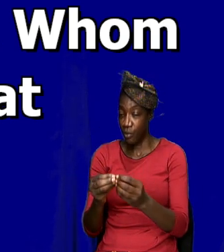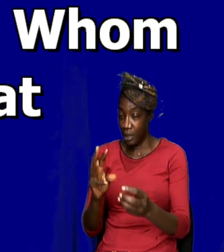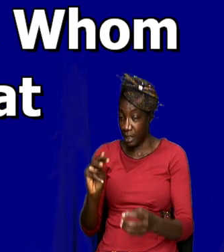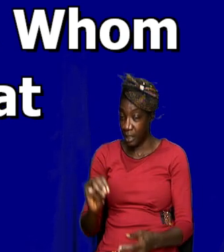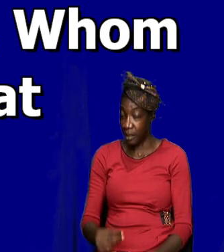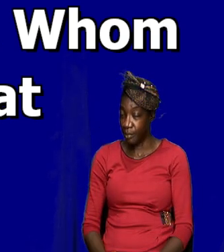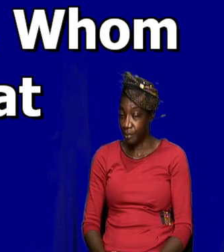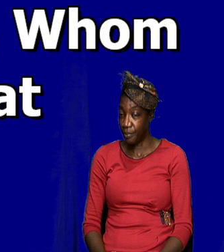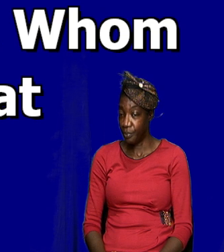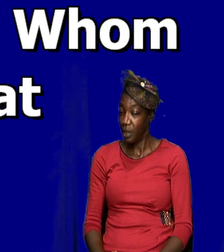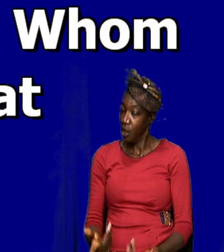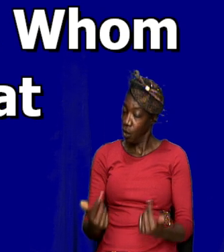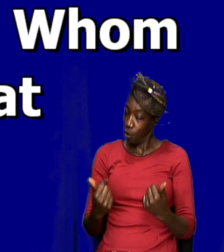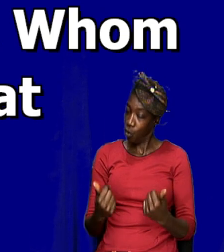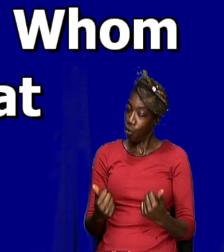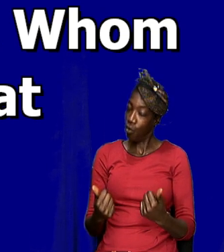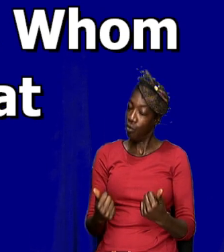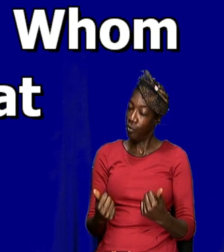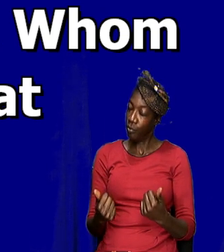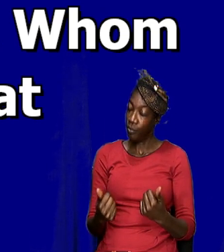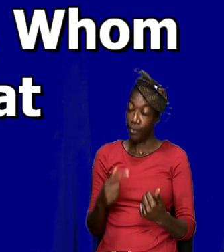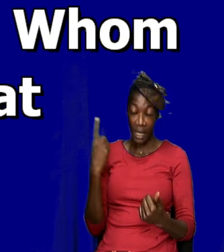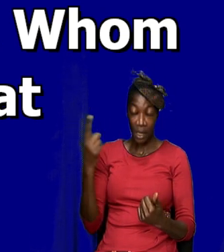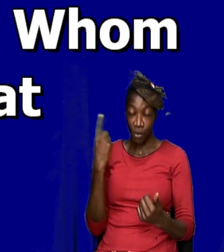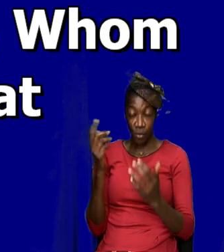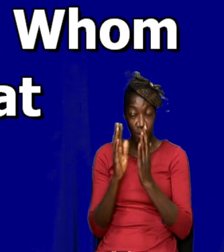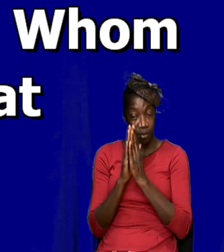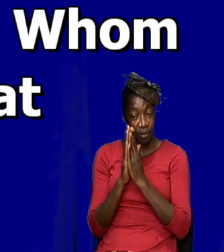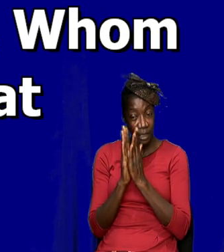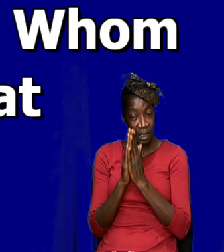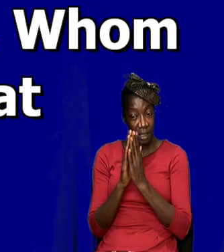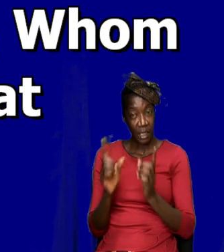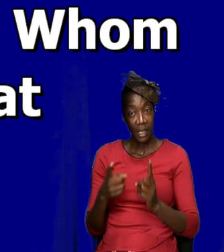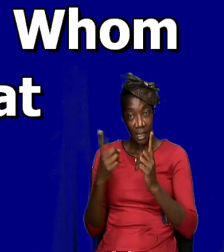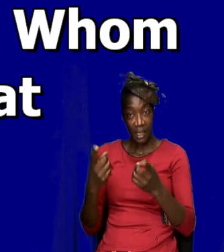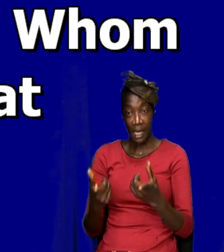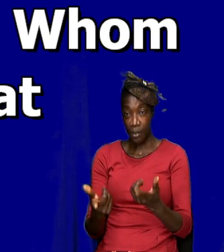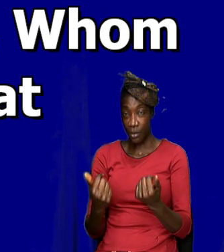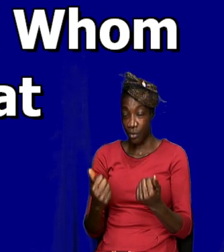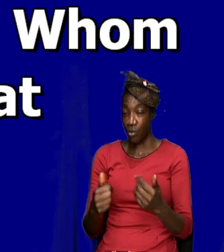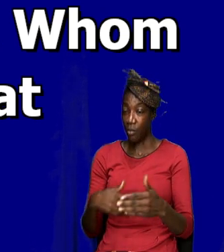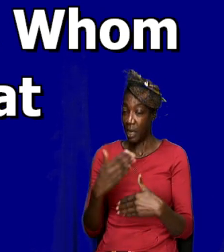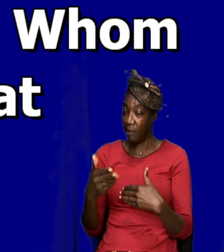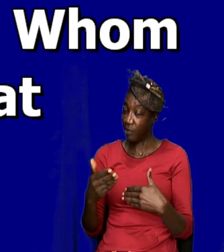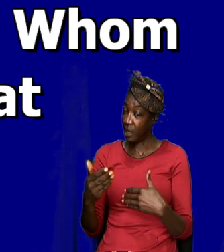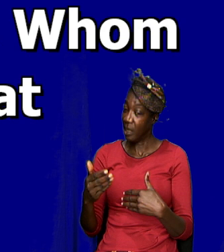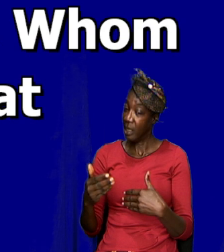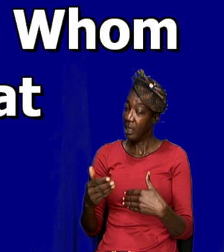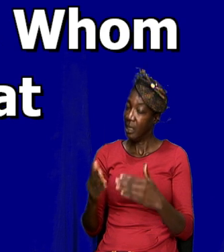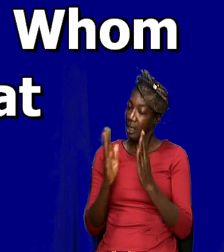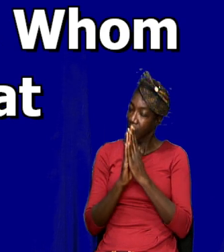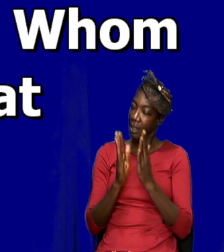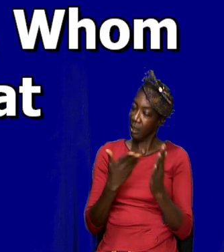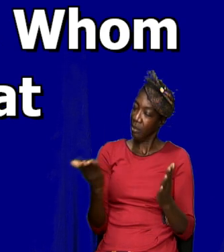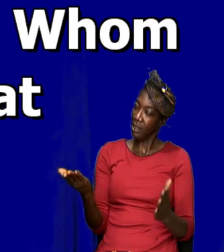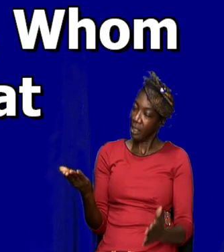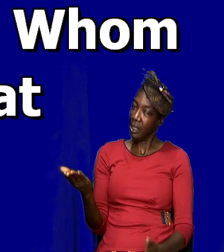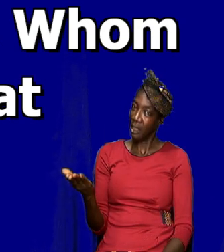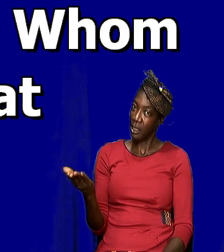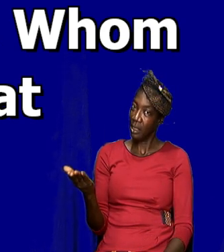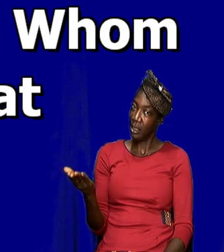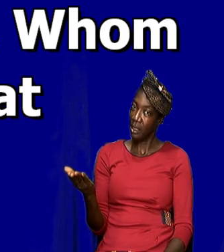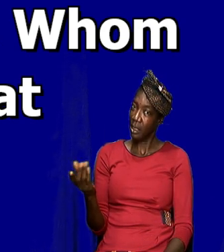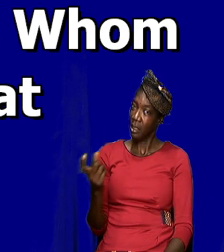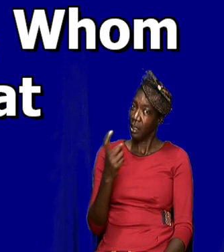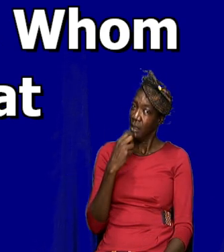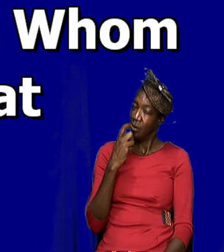his disciples came to him. So he was alone praying, and then his disciples would come after. And he asked them saying, you know,